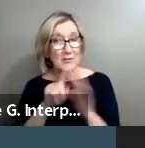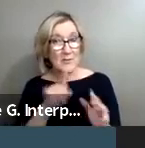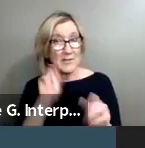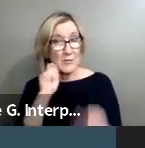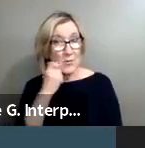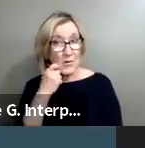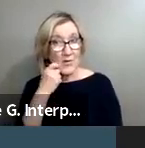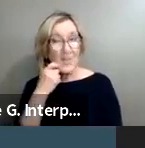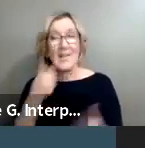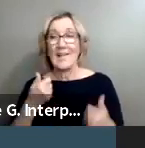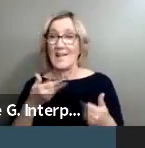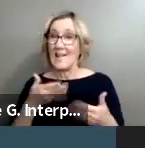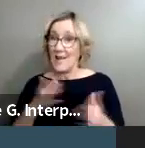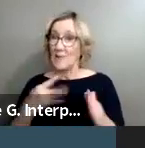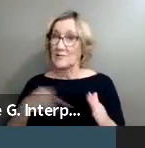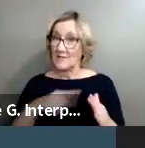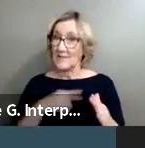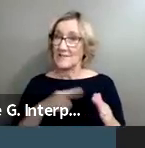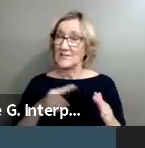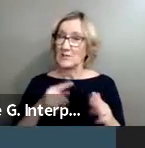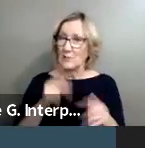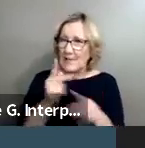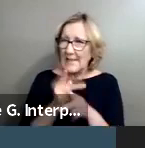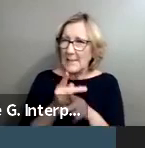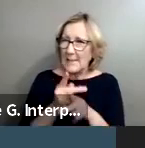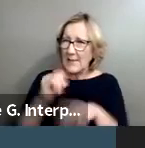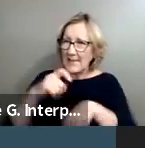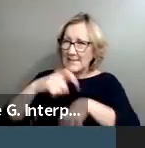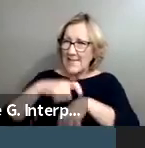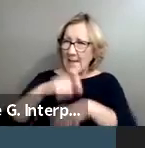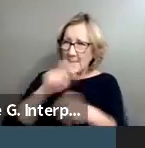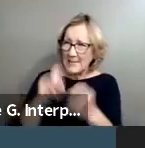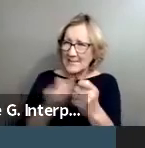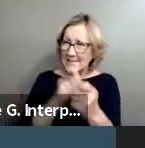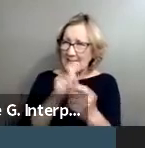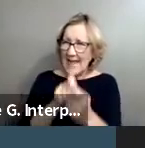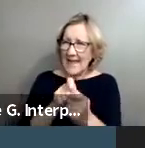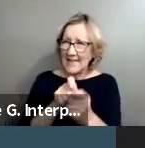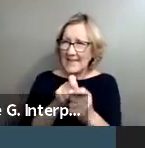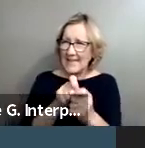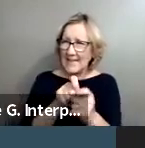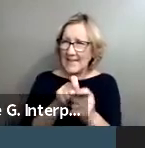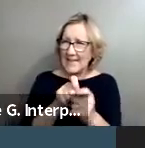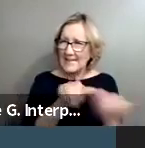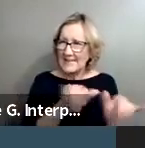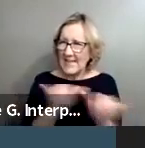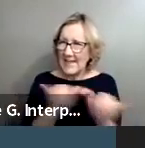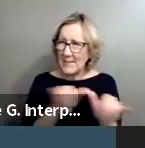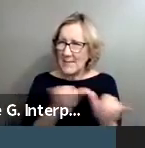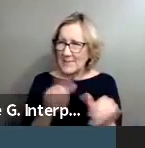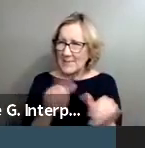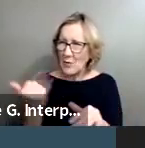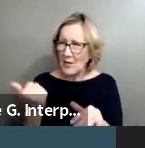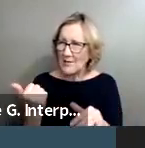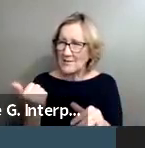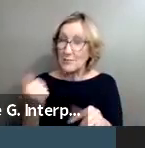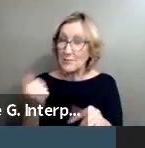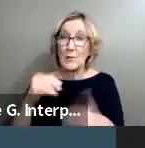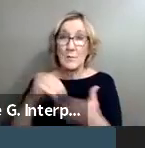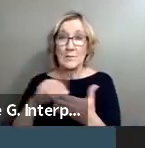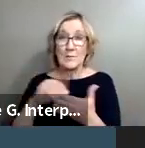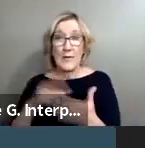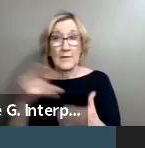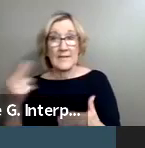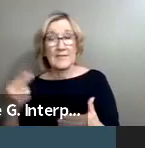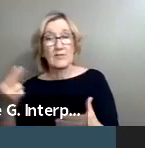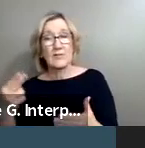it allows us to keep that time exactly the way it was. So, when you write down history, it can always change